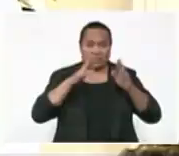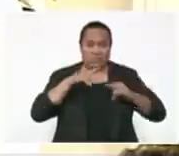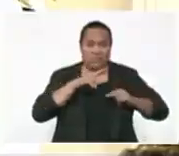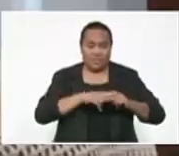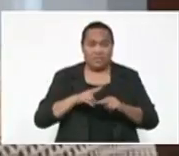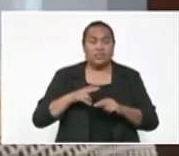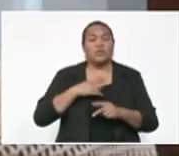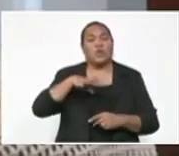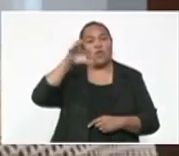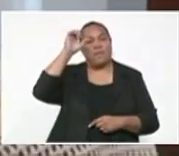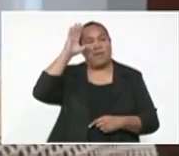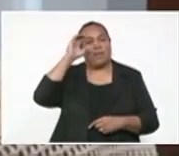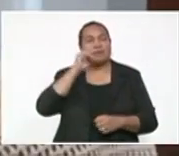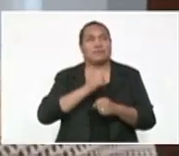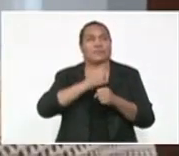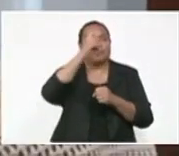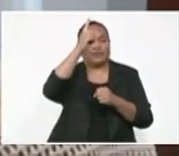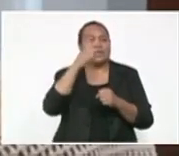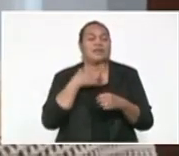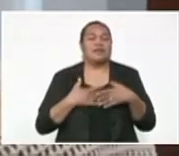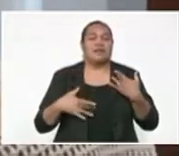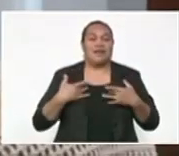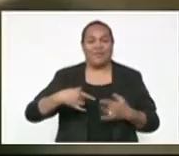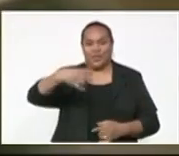remembering before God the life of the Queen.